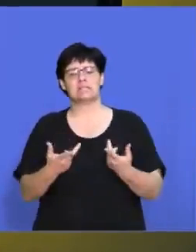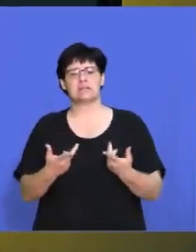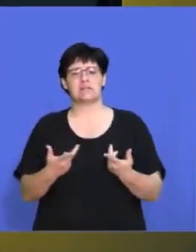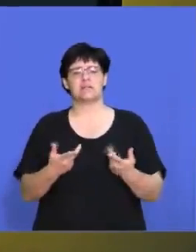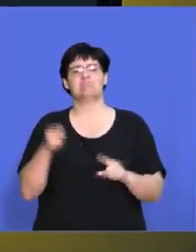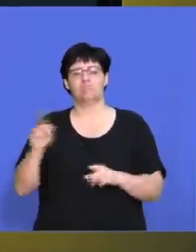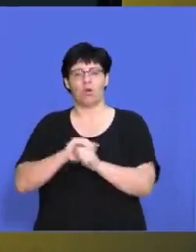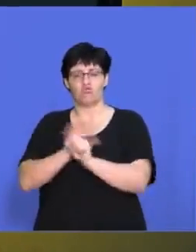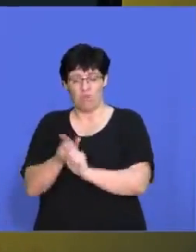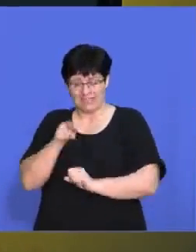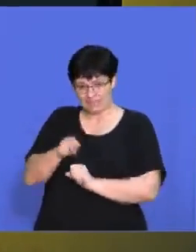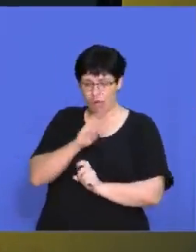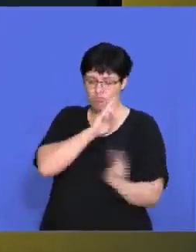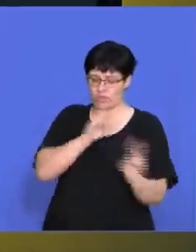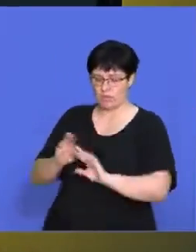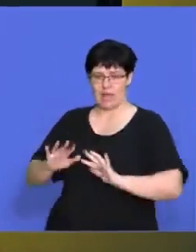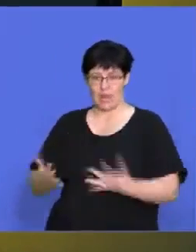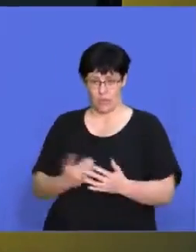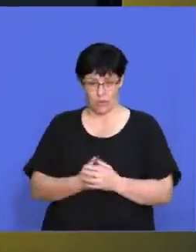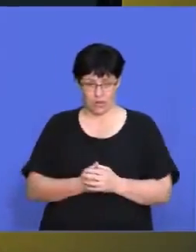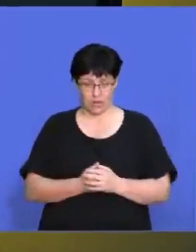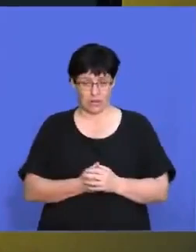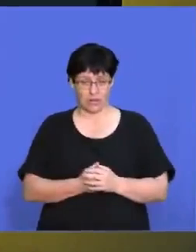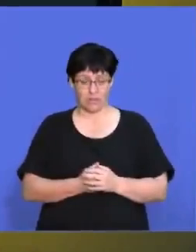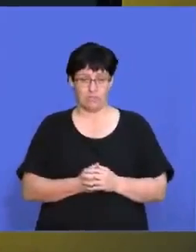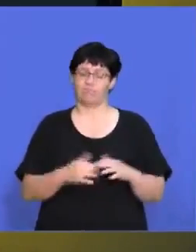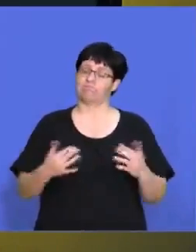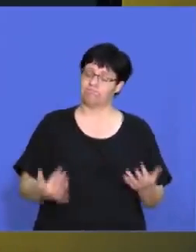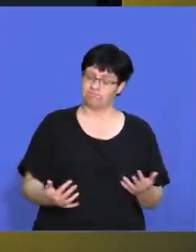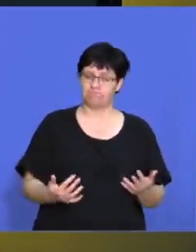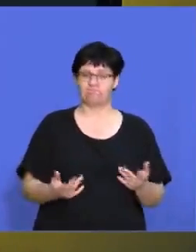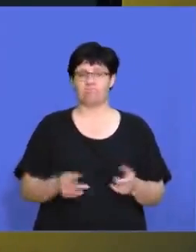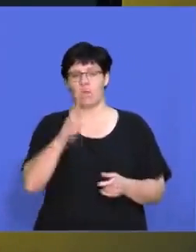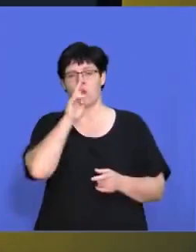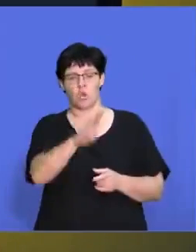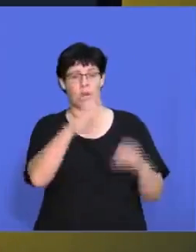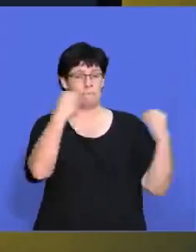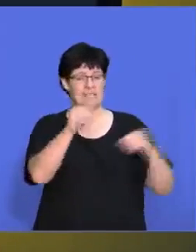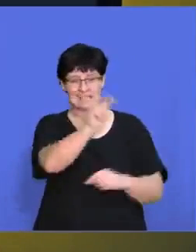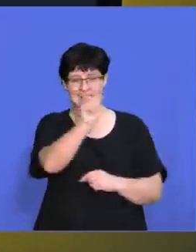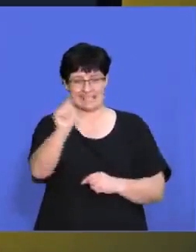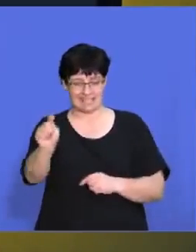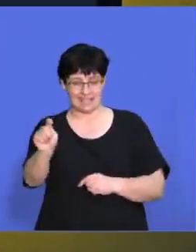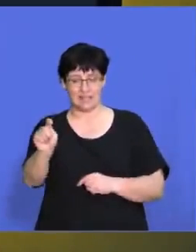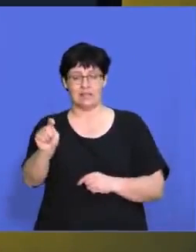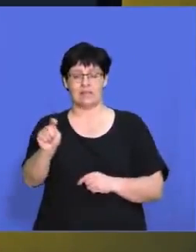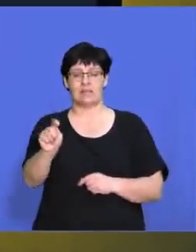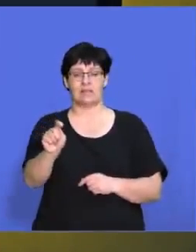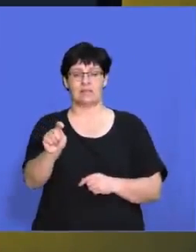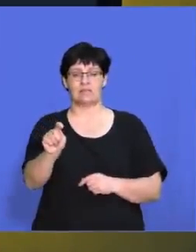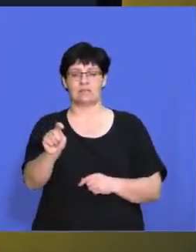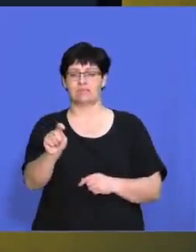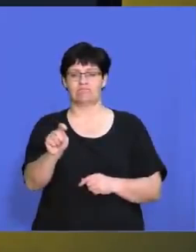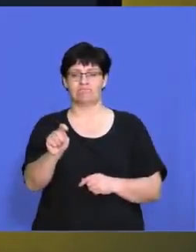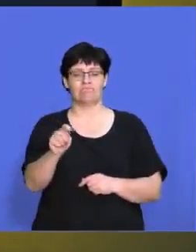COVID pandemic? Have, like, if we look, a lot of businesses started to let their employees